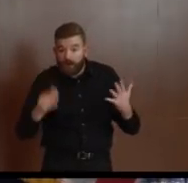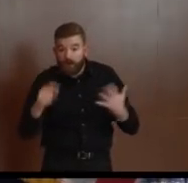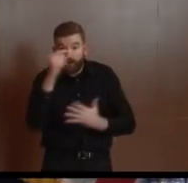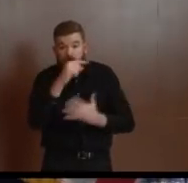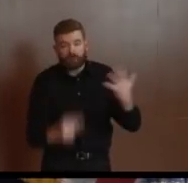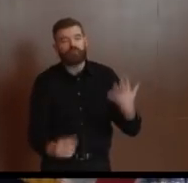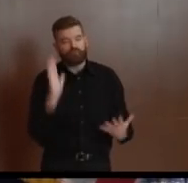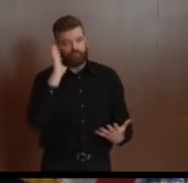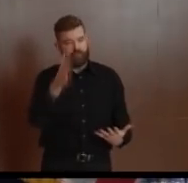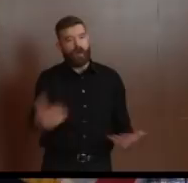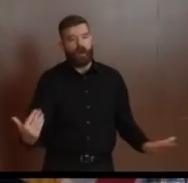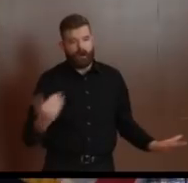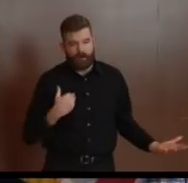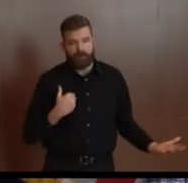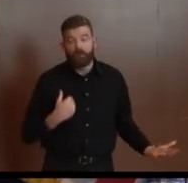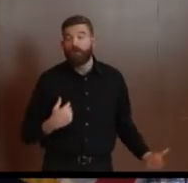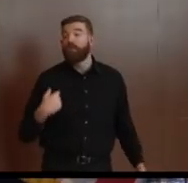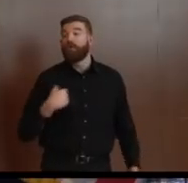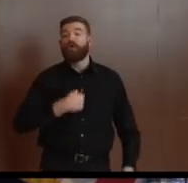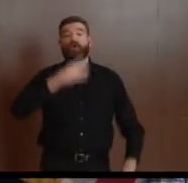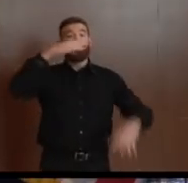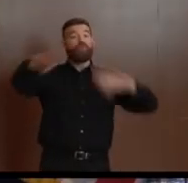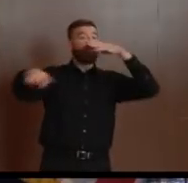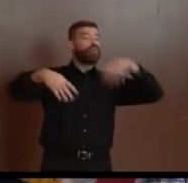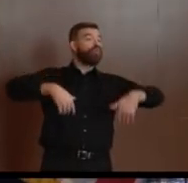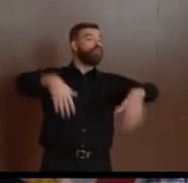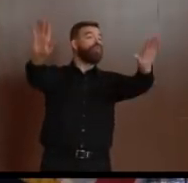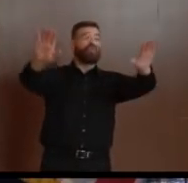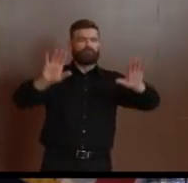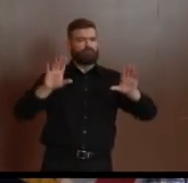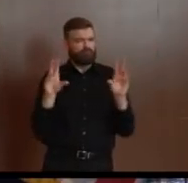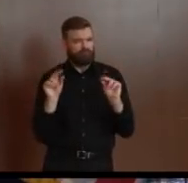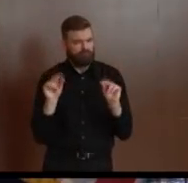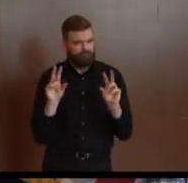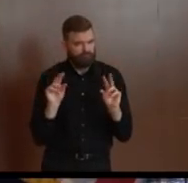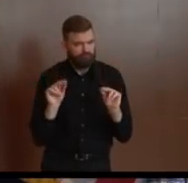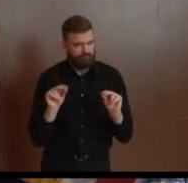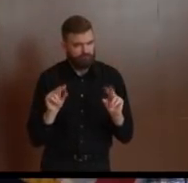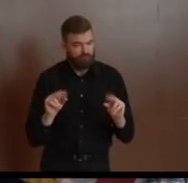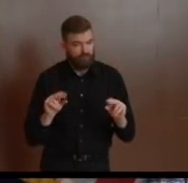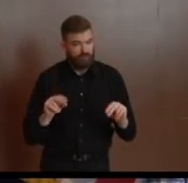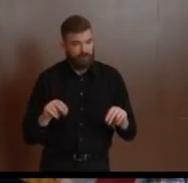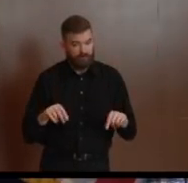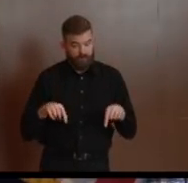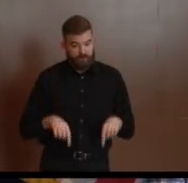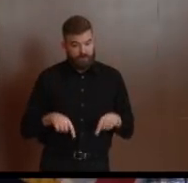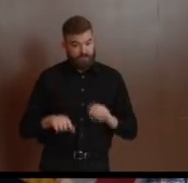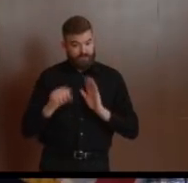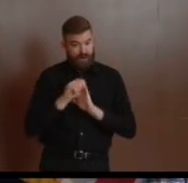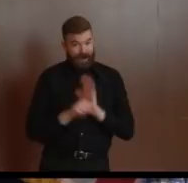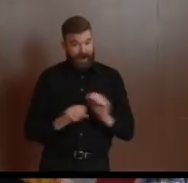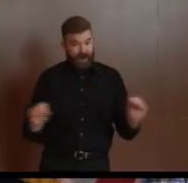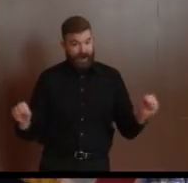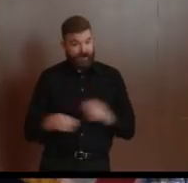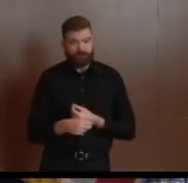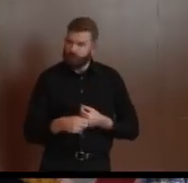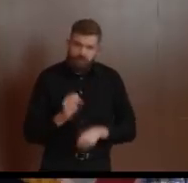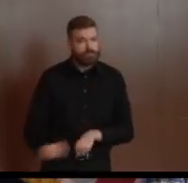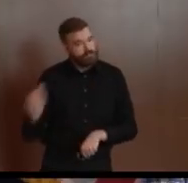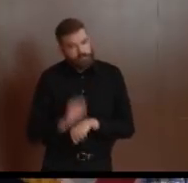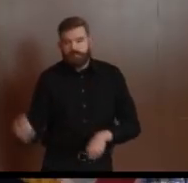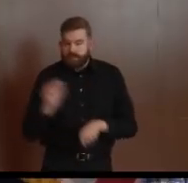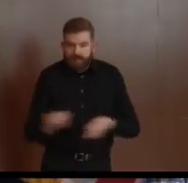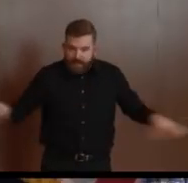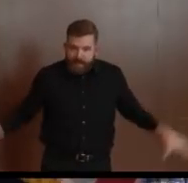women and men on the other end of the line are working tirelessly to help while also worrying about their own families. I ask